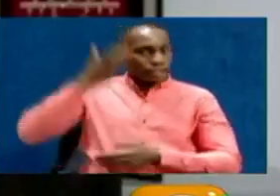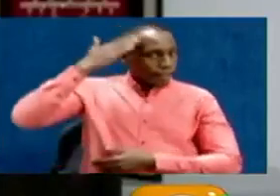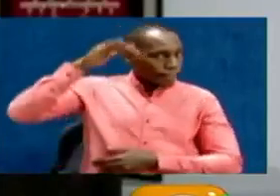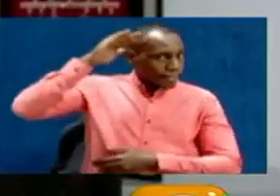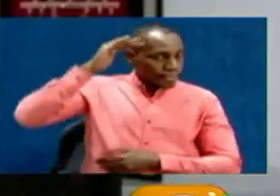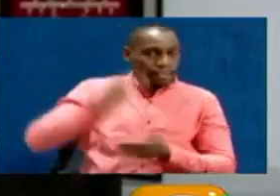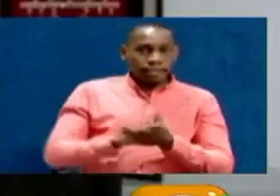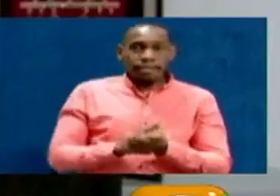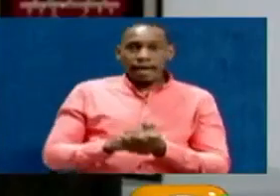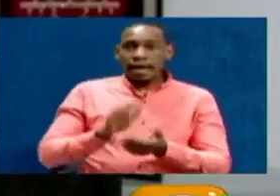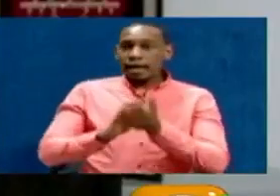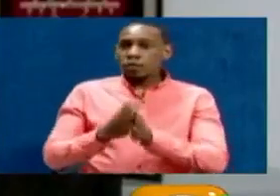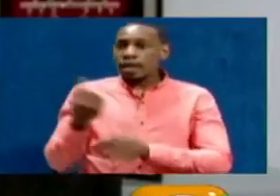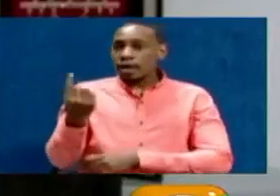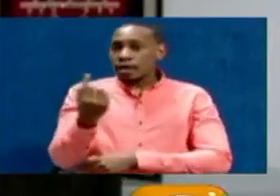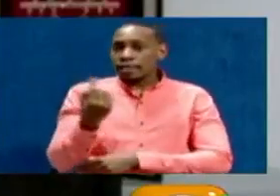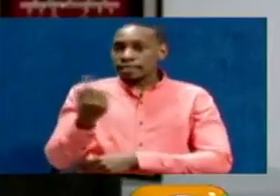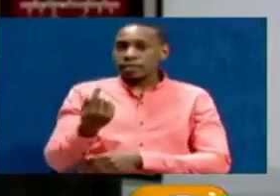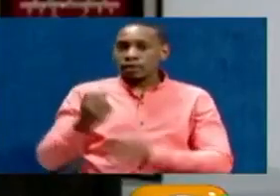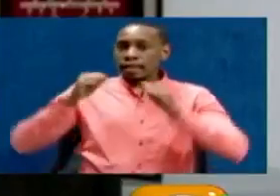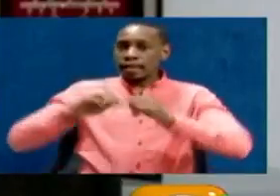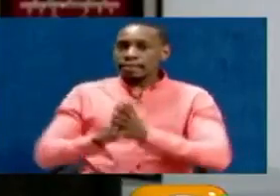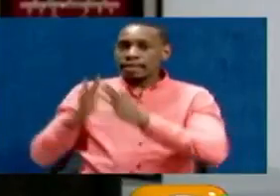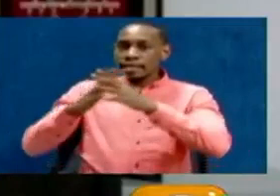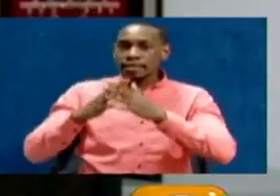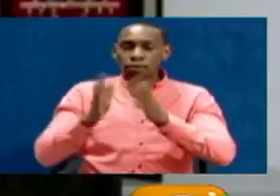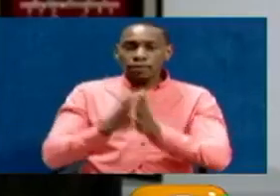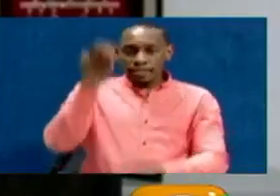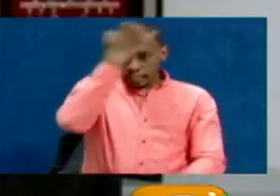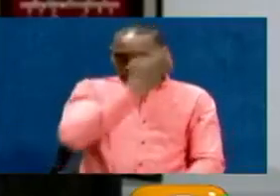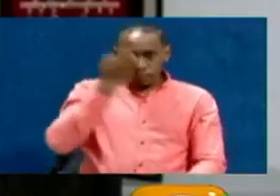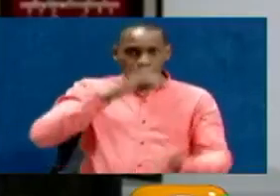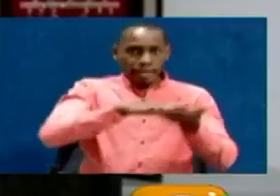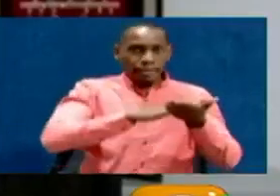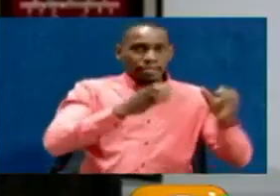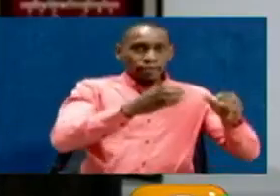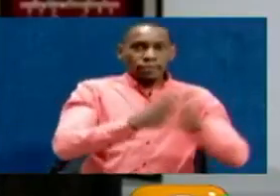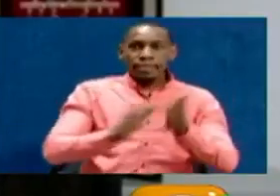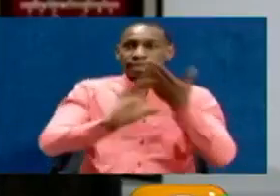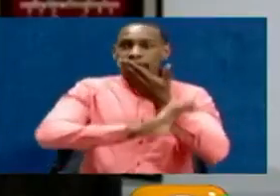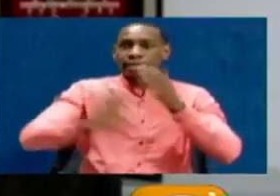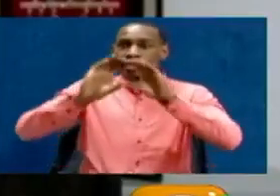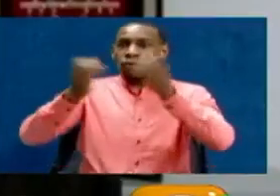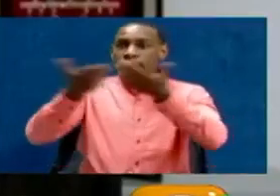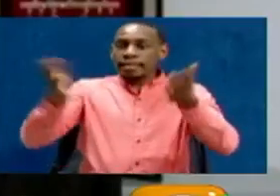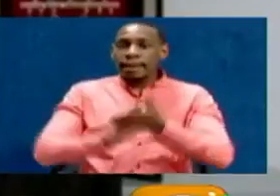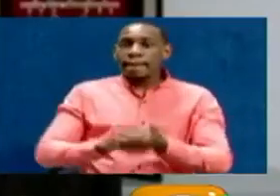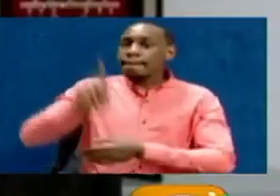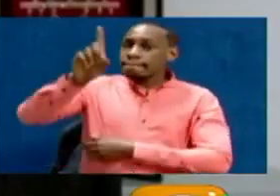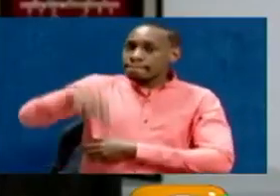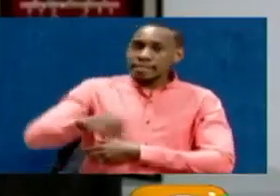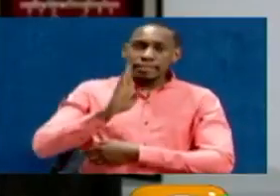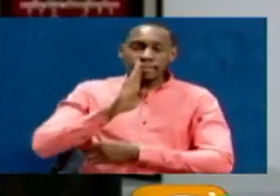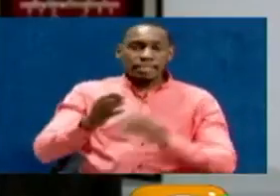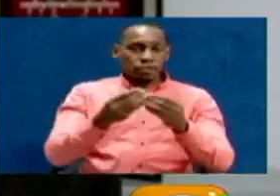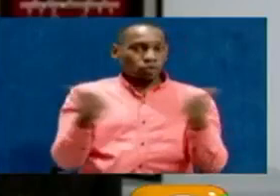or a single deal between a U.S. or European-based company and a country somewhere in the world. This has to